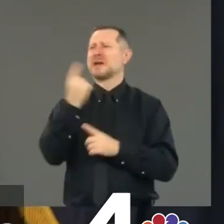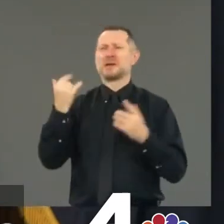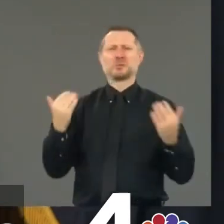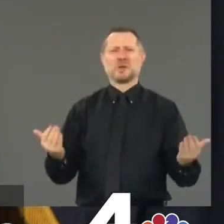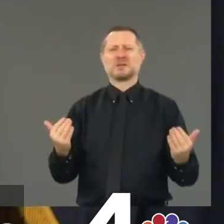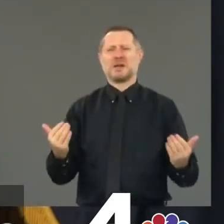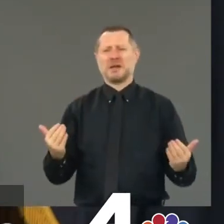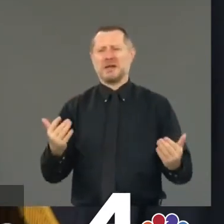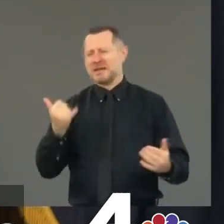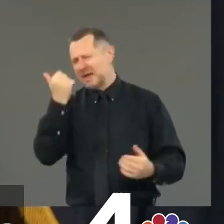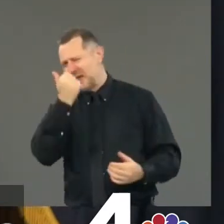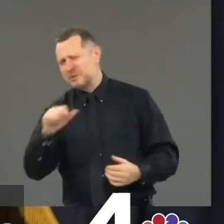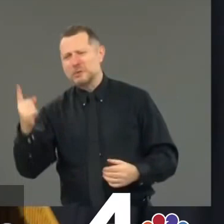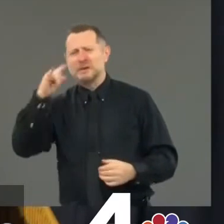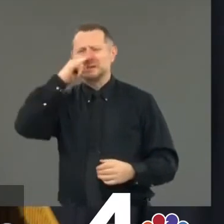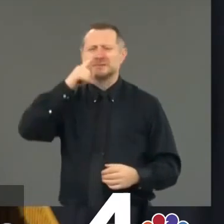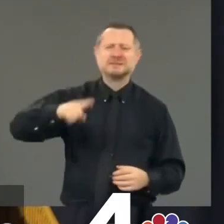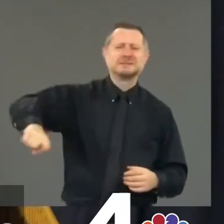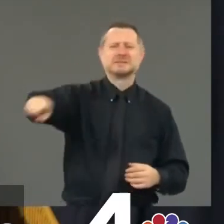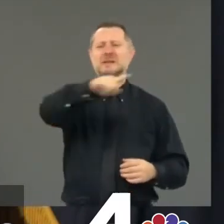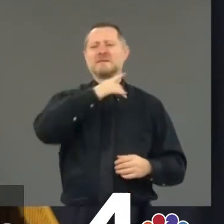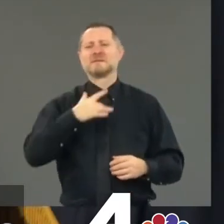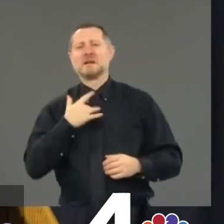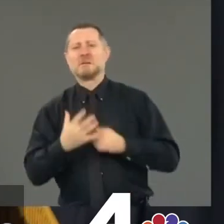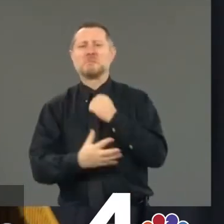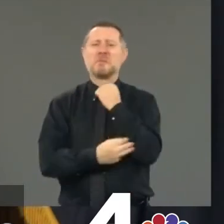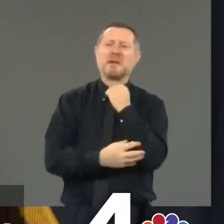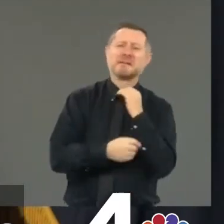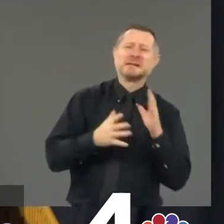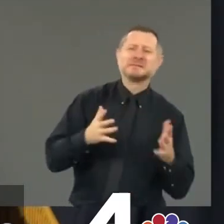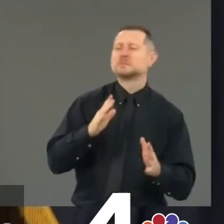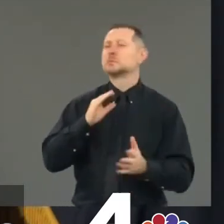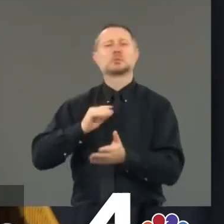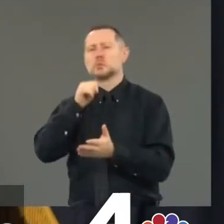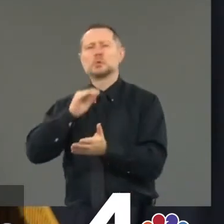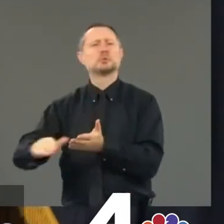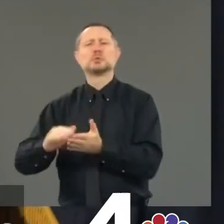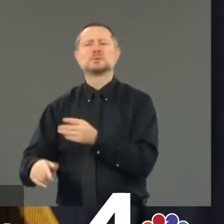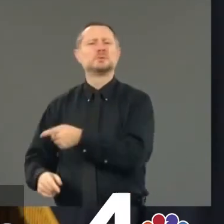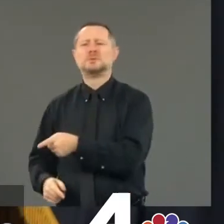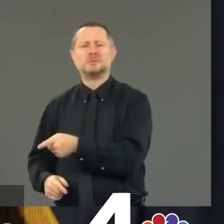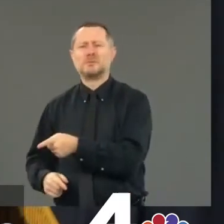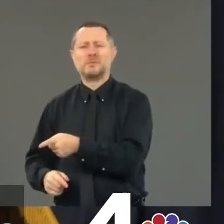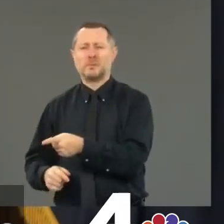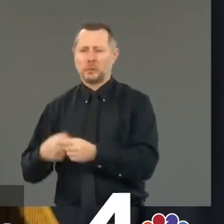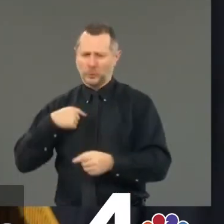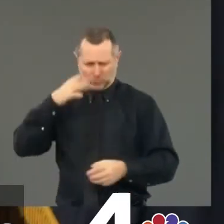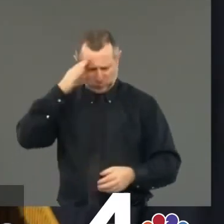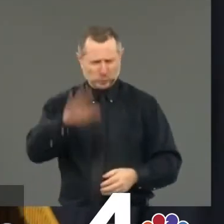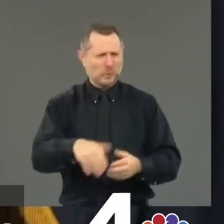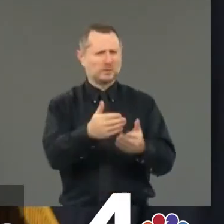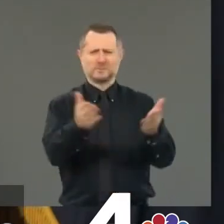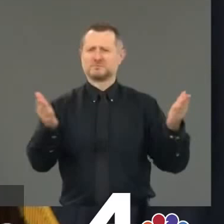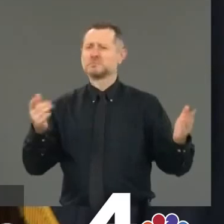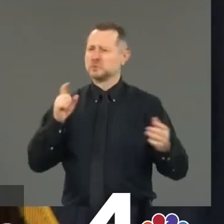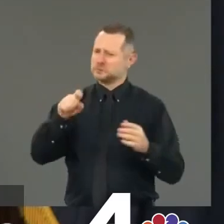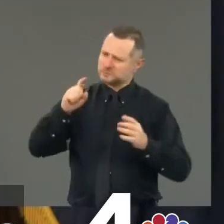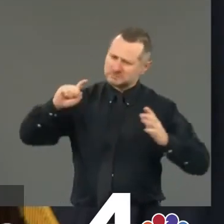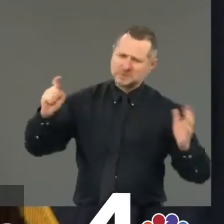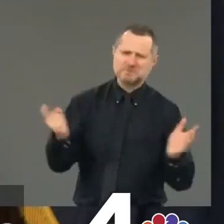child to live in poverty. We know that. Demand that change.